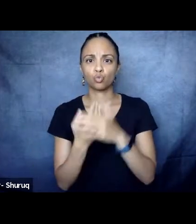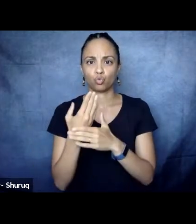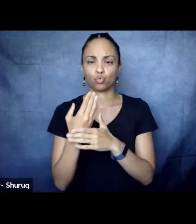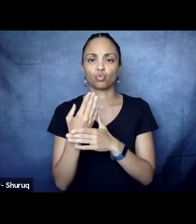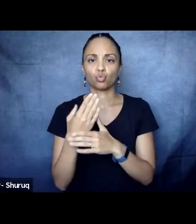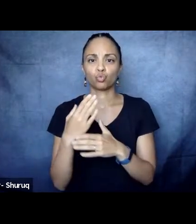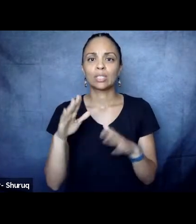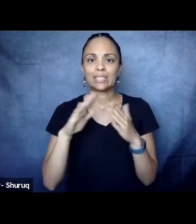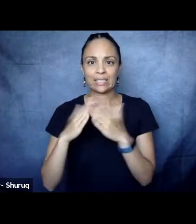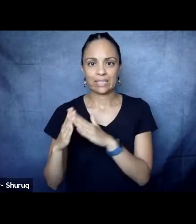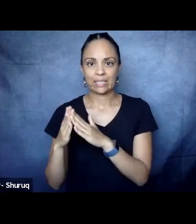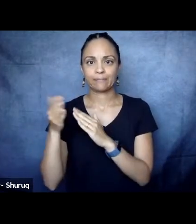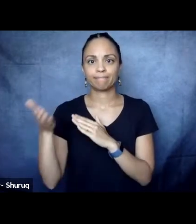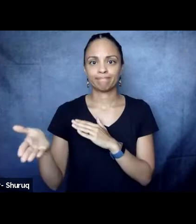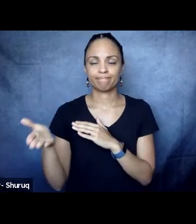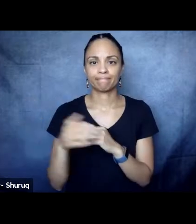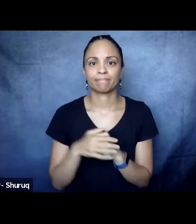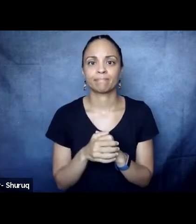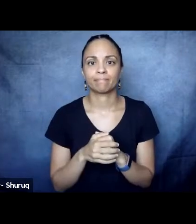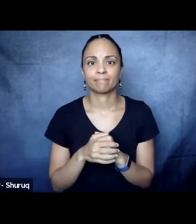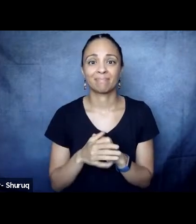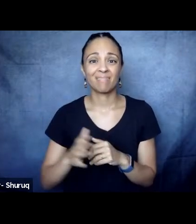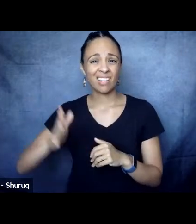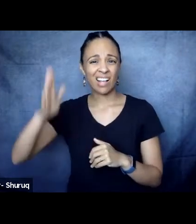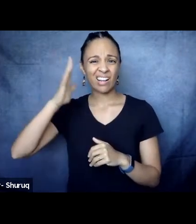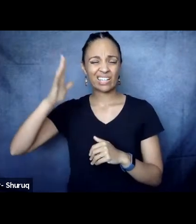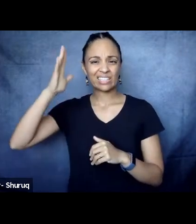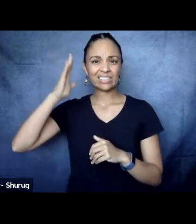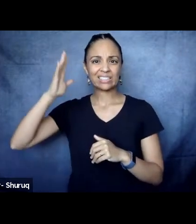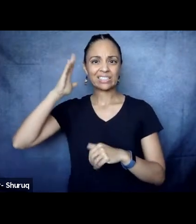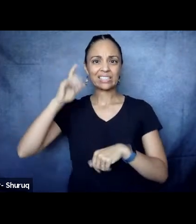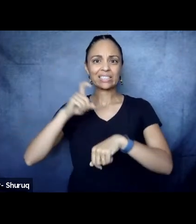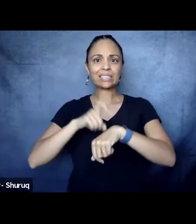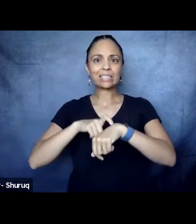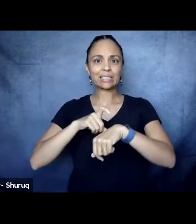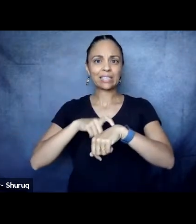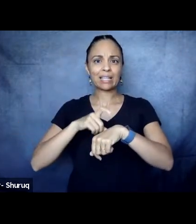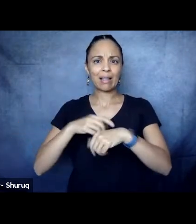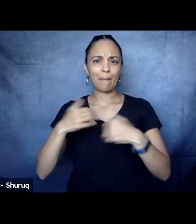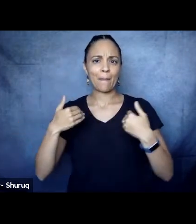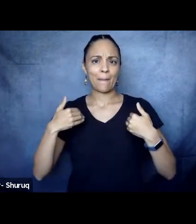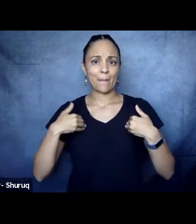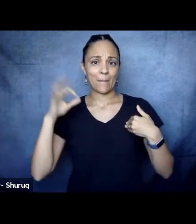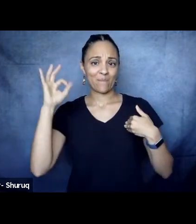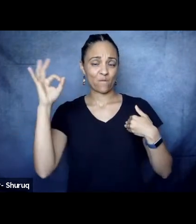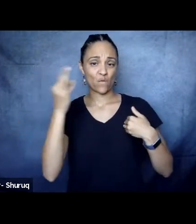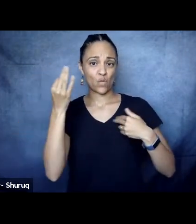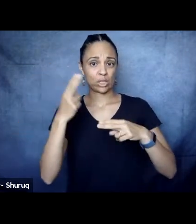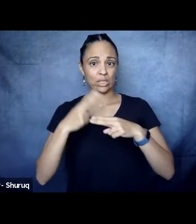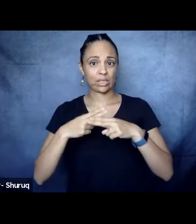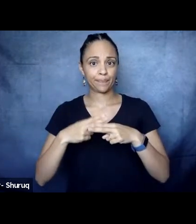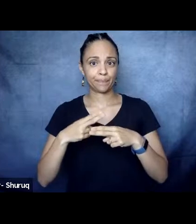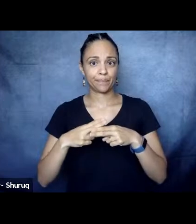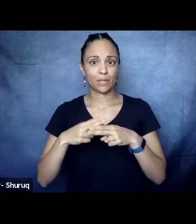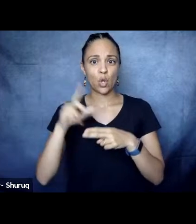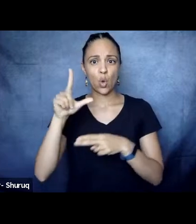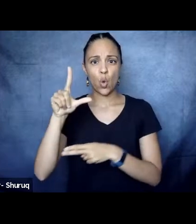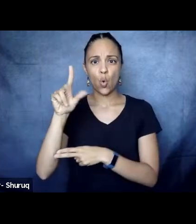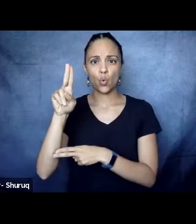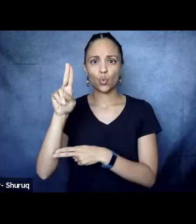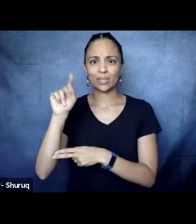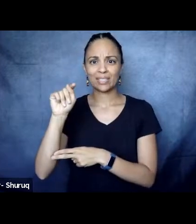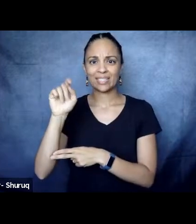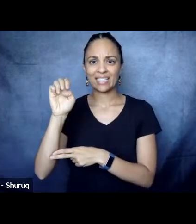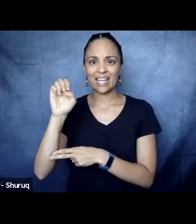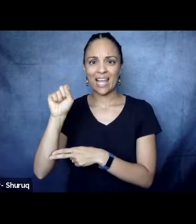Known in ancient times as Luteticia or Lutace, Paris was conquered by Julius Caesar in 52